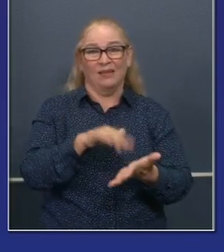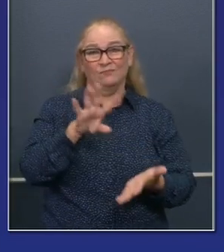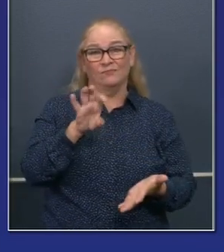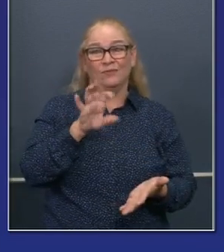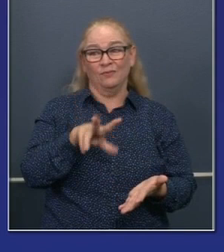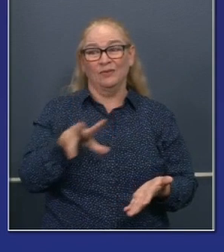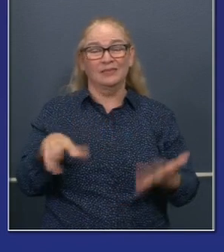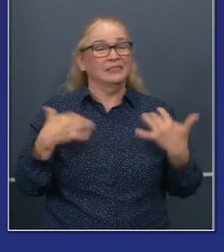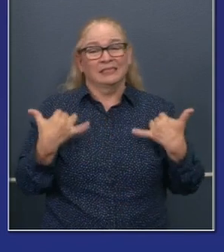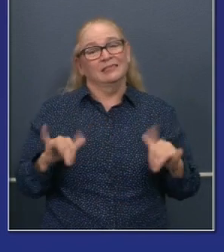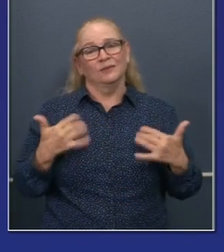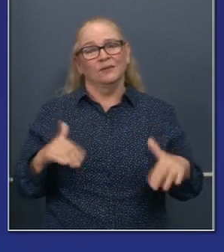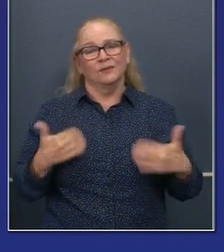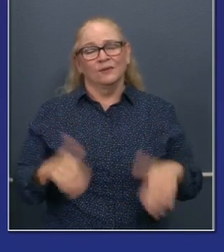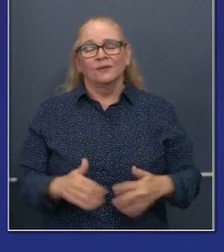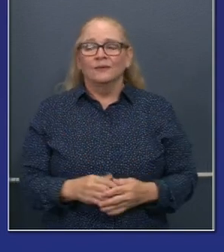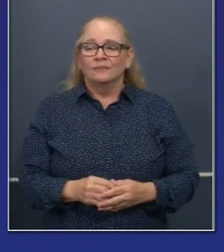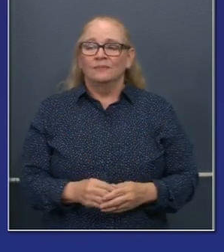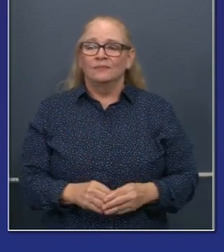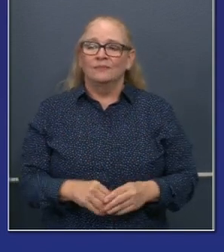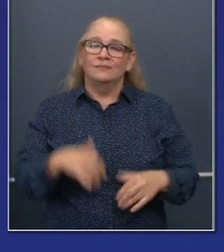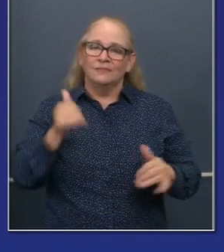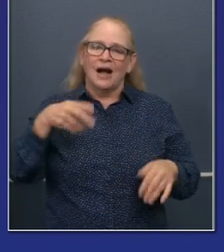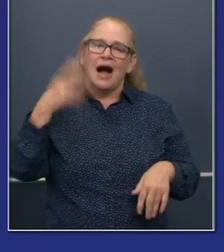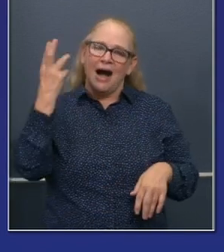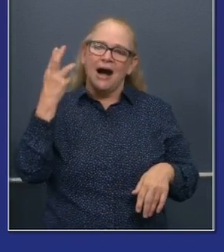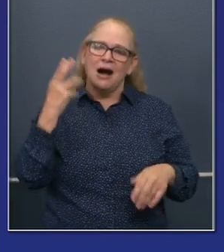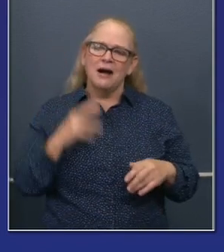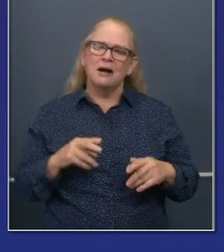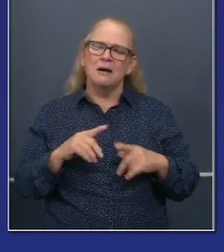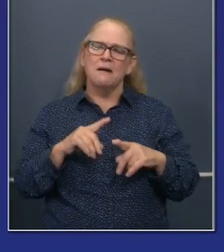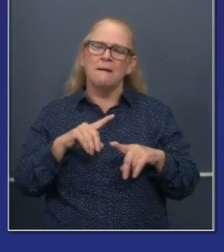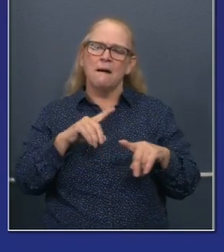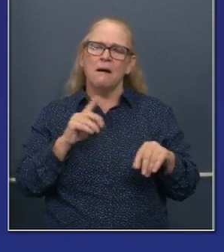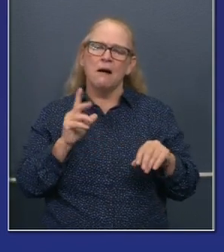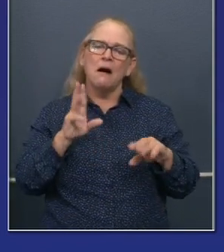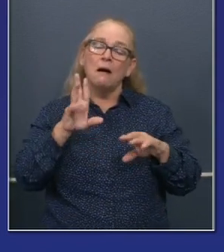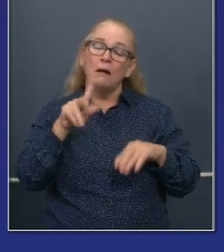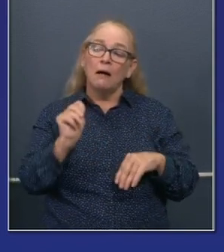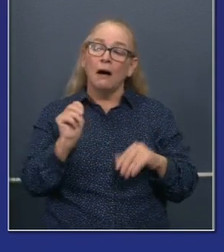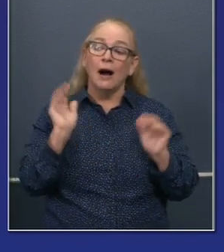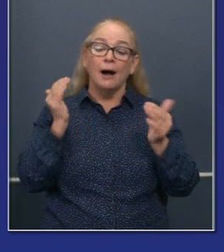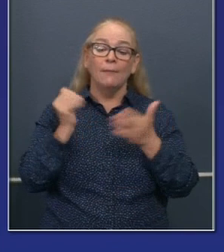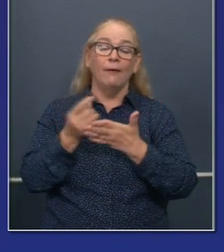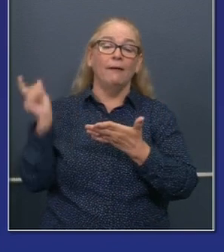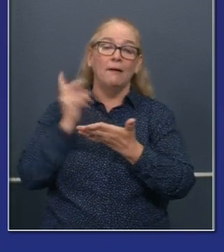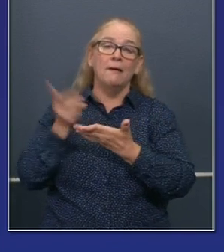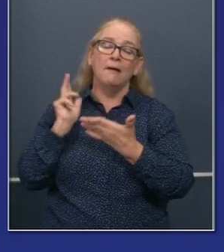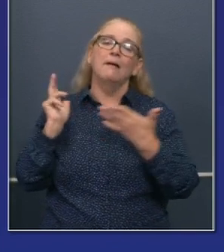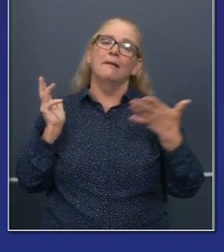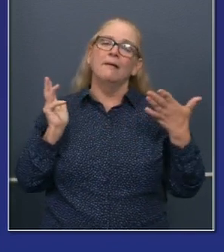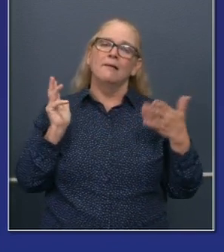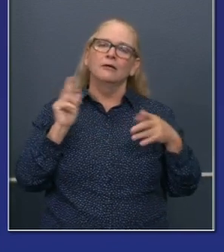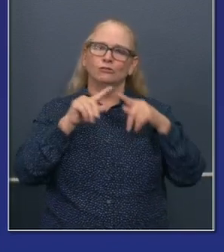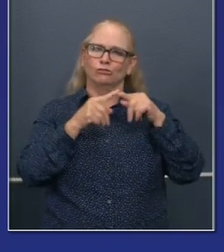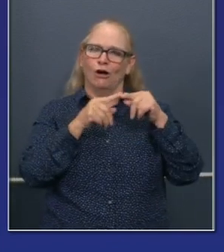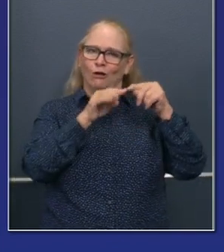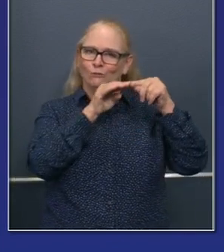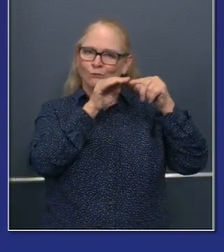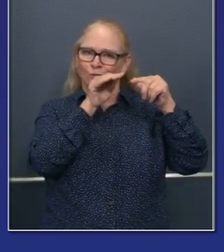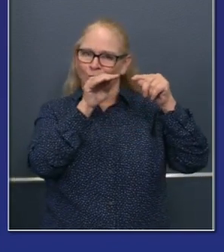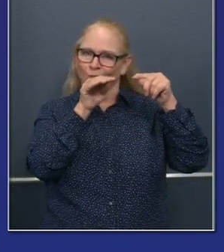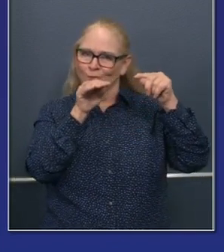lower than we've been tracking the last few weeks. Again, another indication that we are turning the corner on this pandemic.